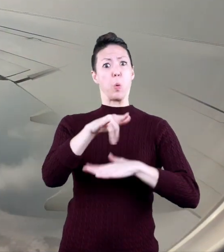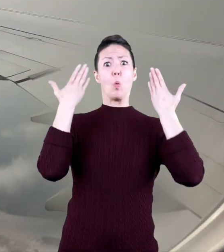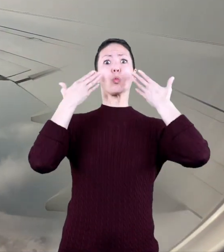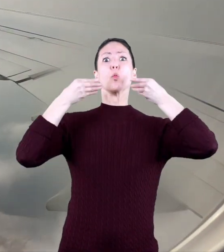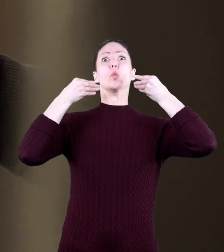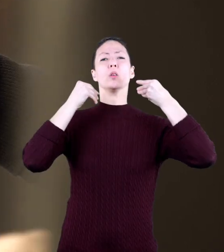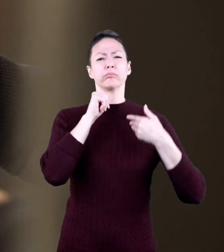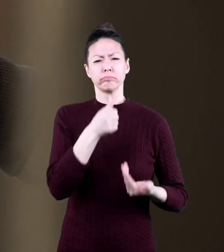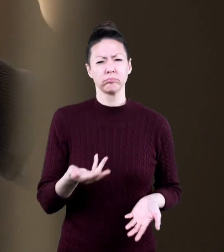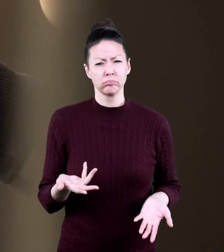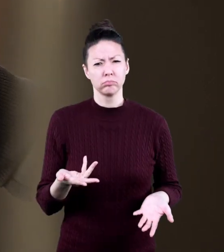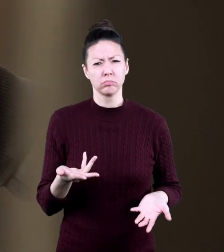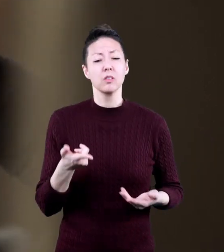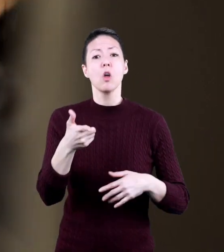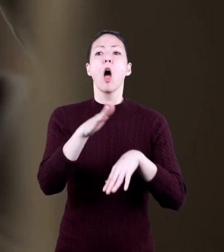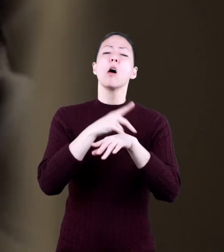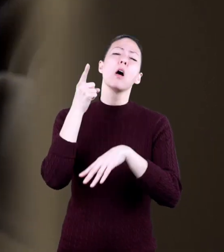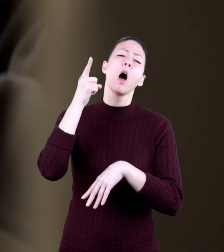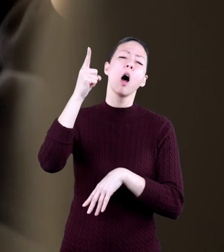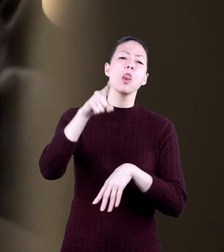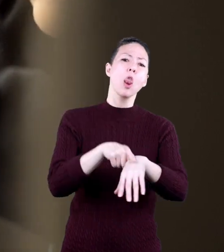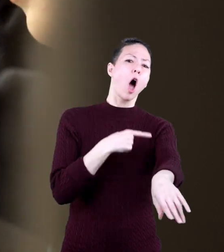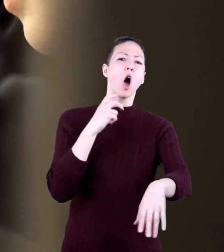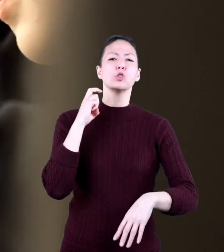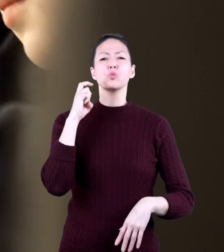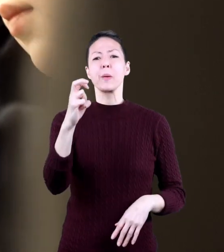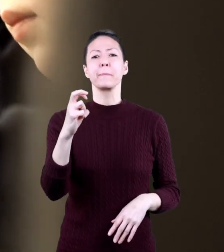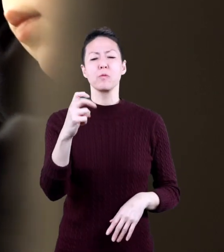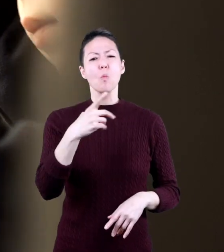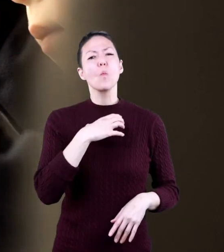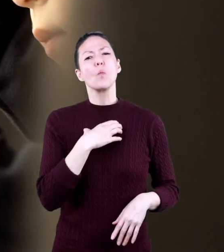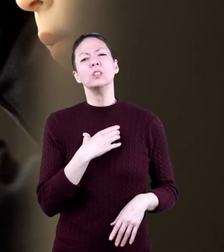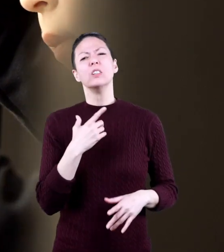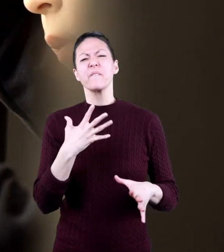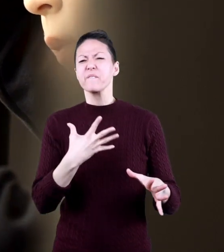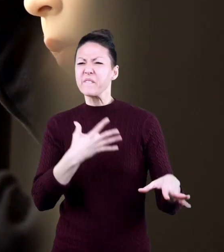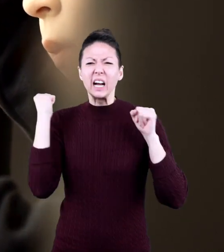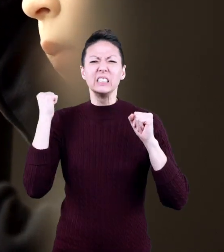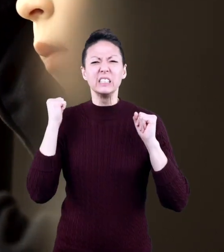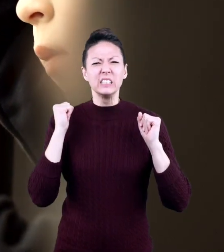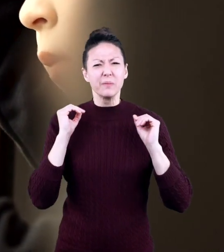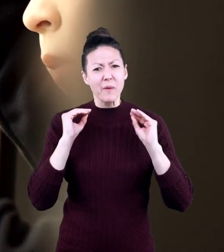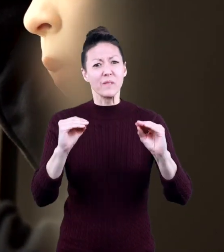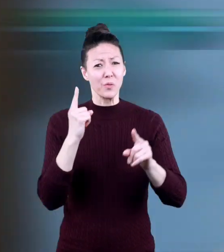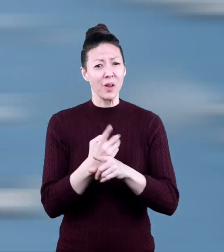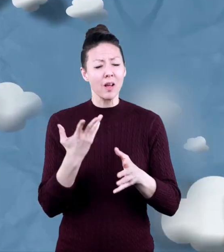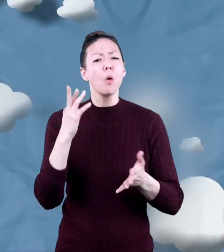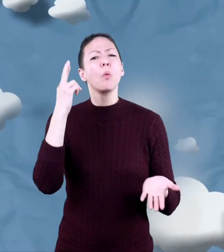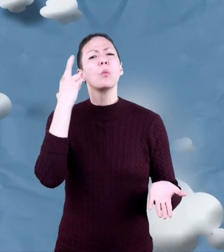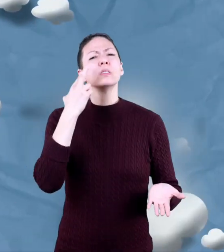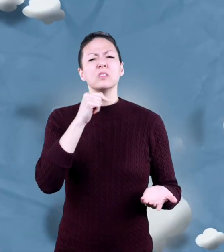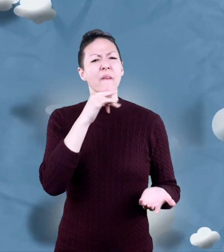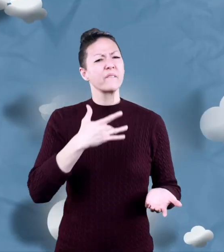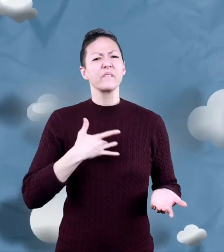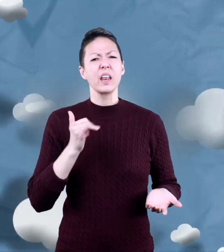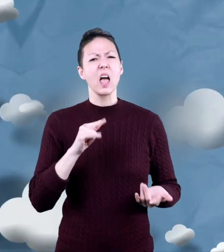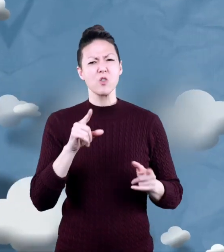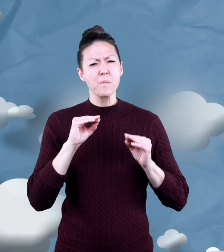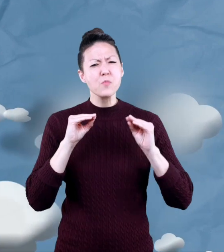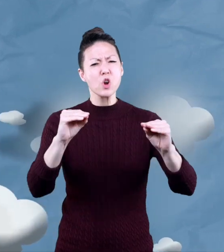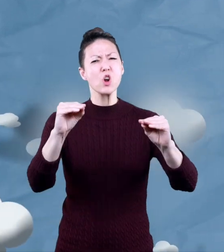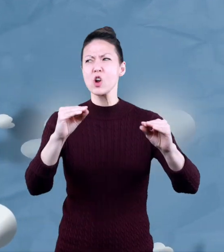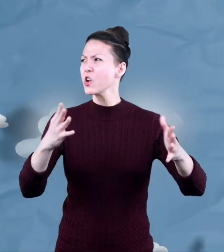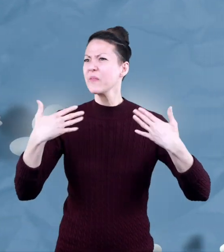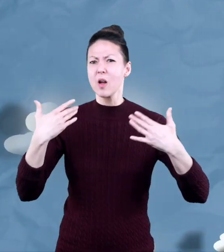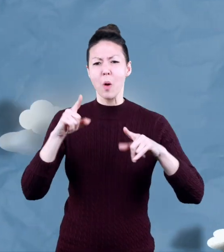all. In fact, on longer trips, you might even wish it moved faster! The reason you don't feel like